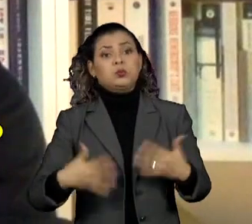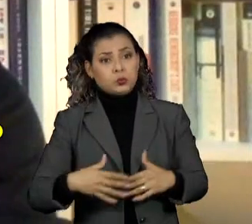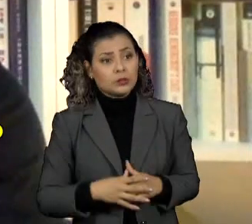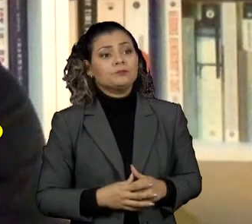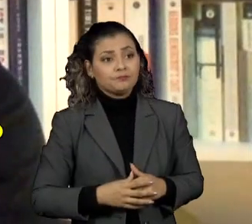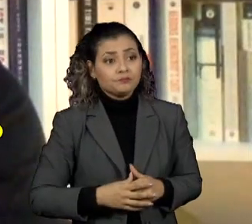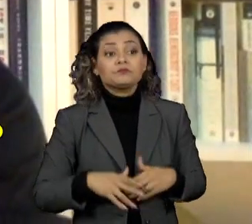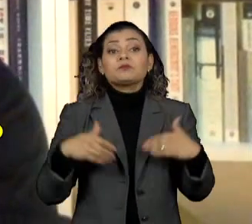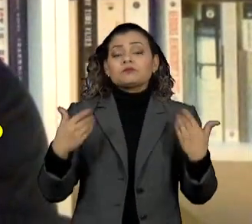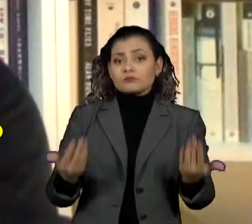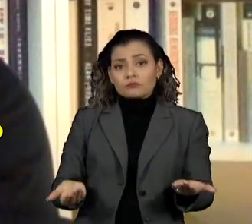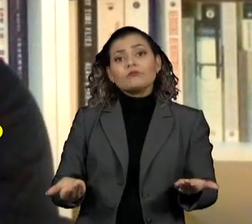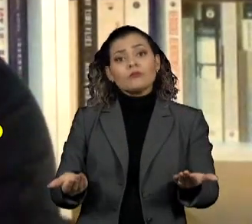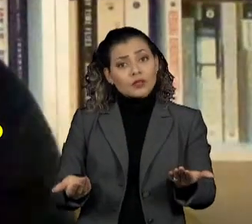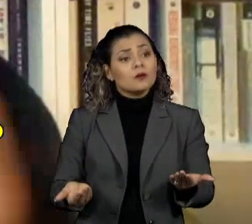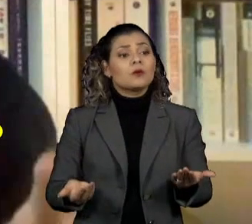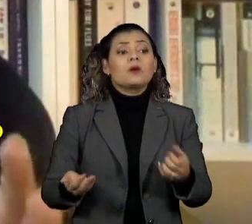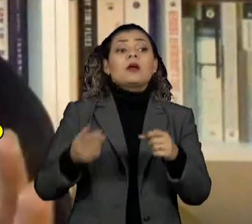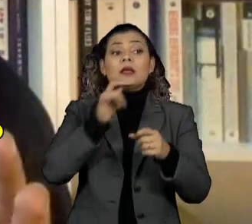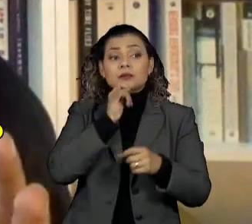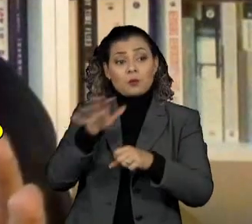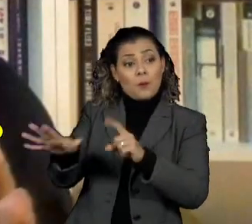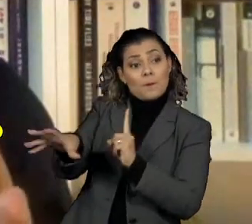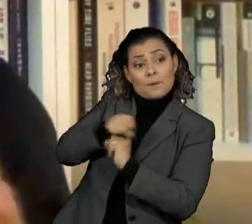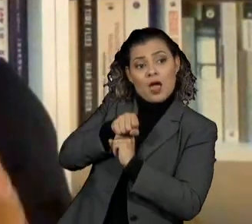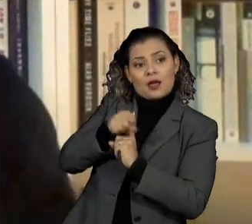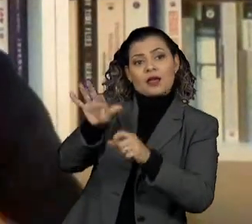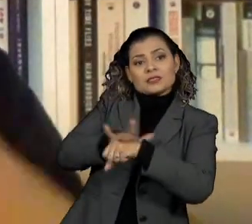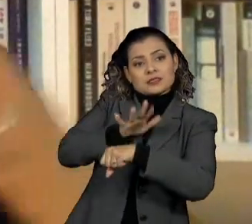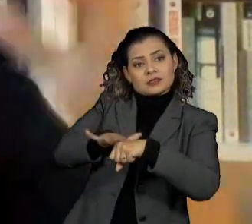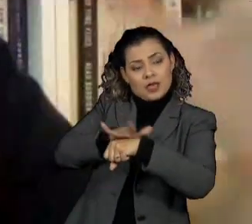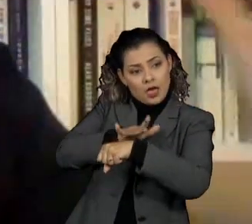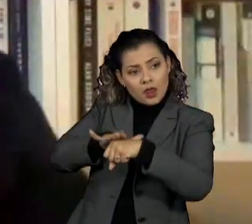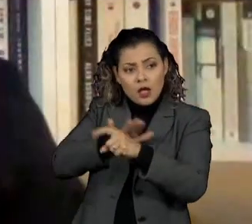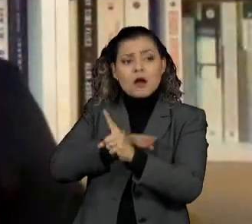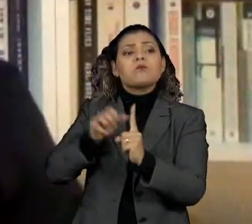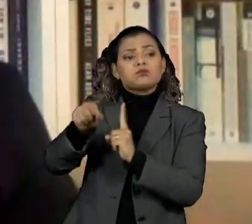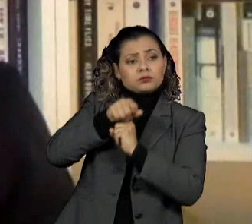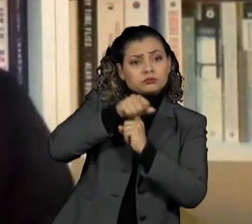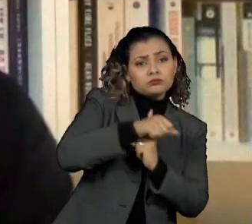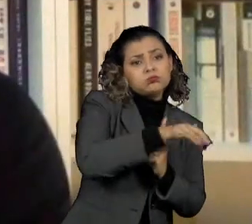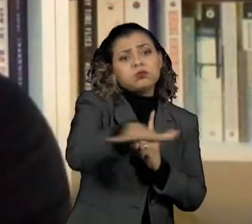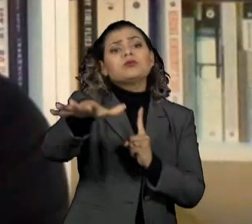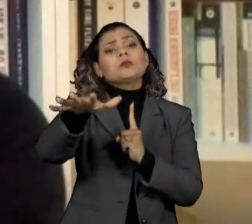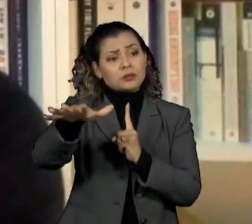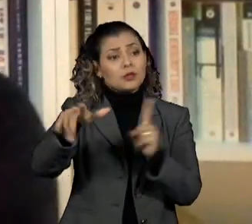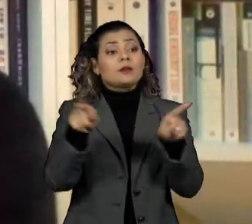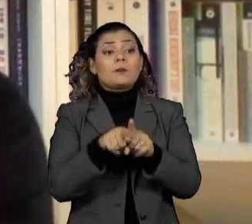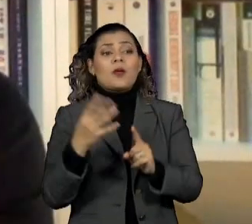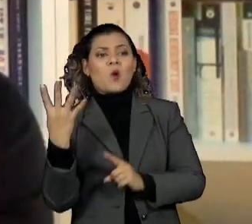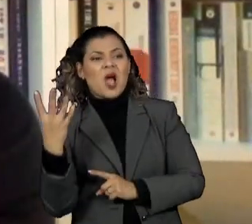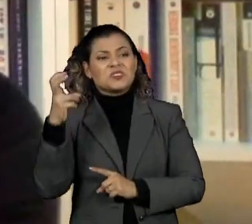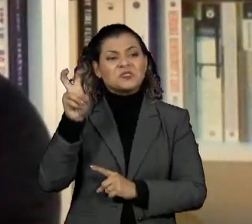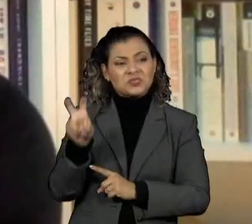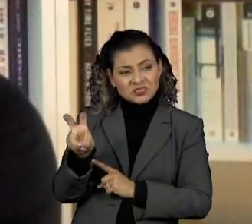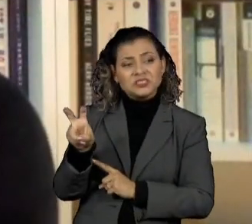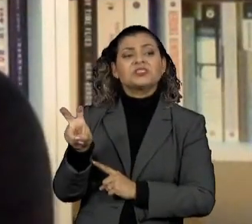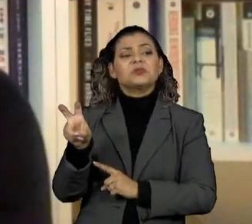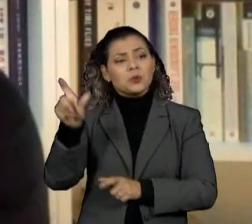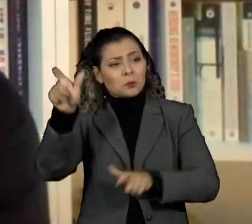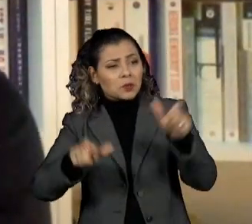então, um, um, um,-se comerlevel, uh, um,